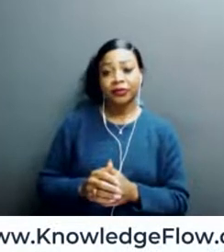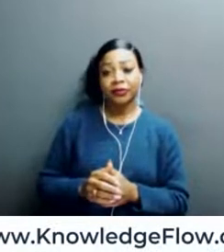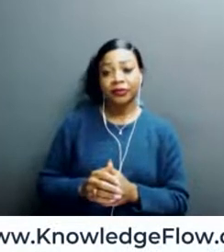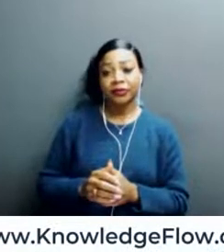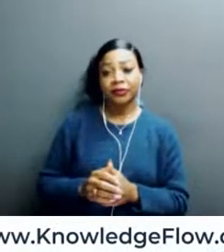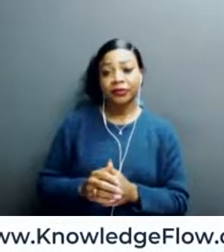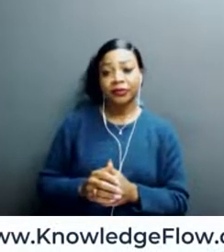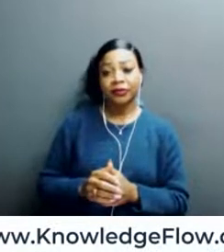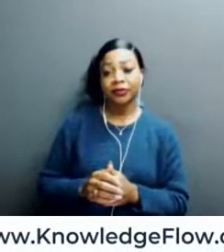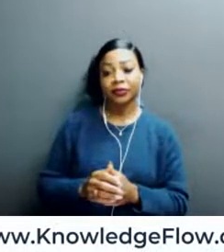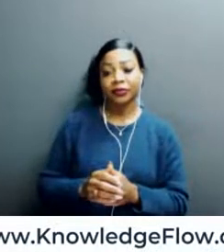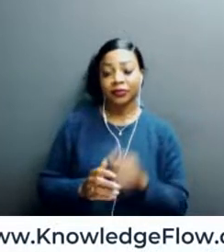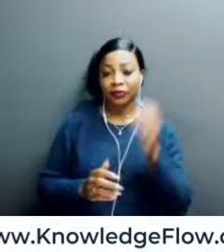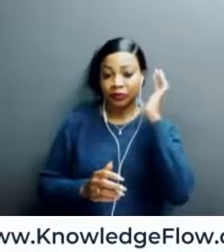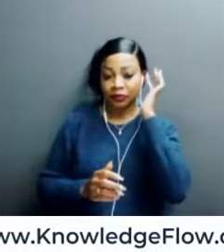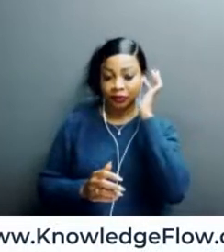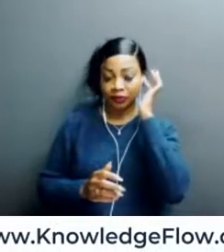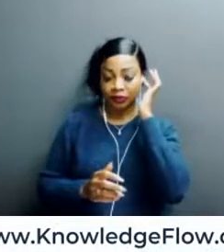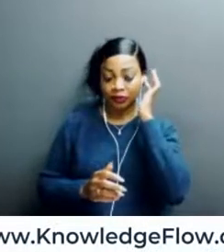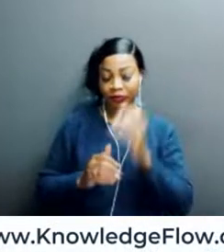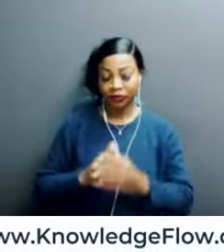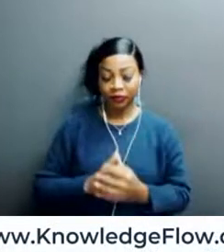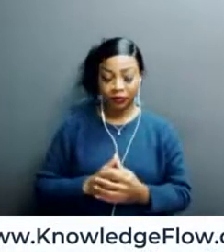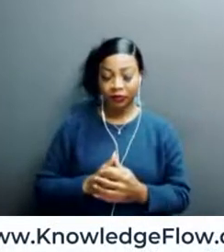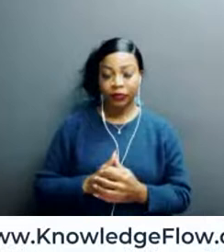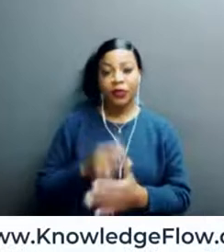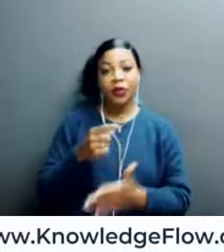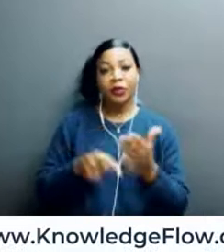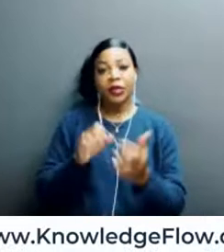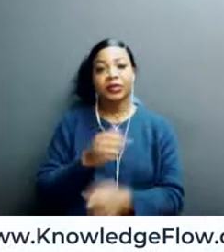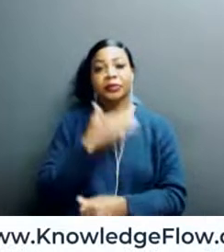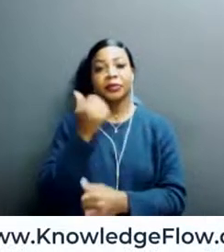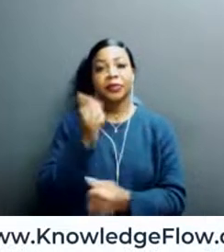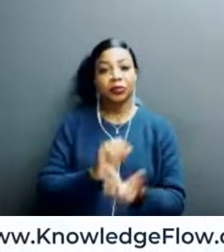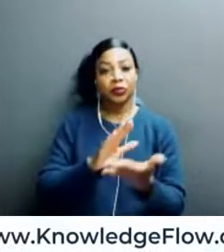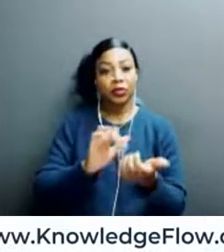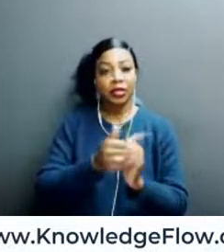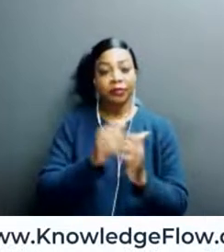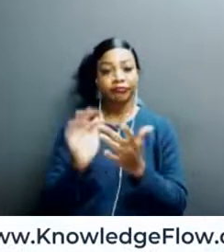you go about this in your work? What are the best way that you reach people first?